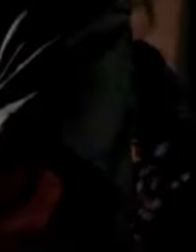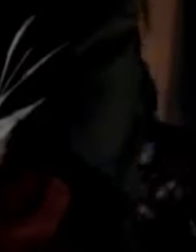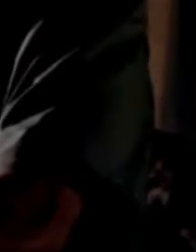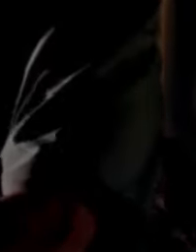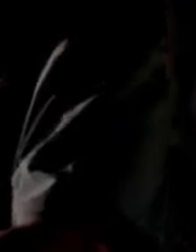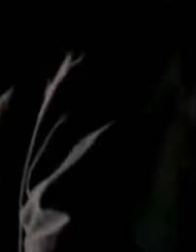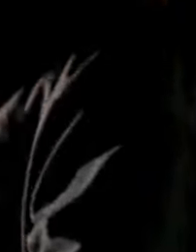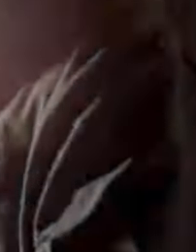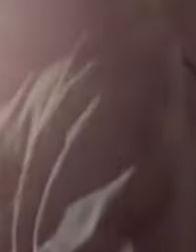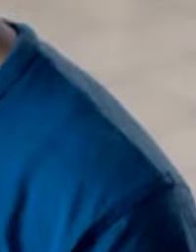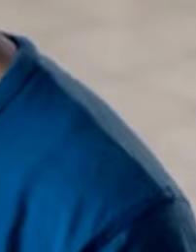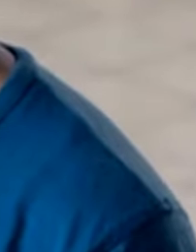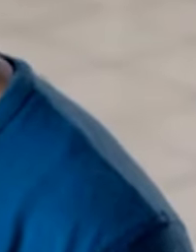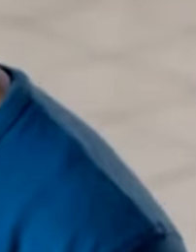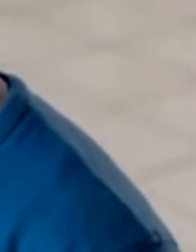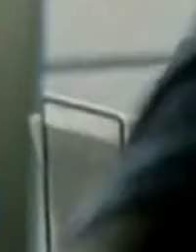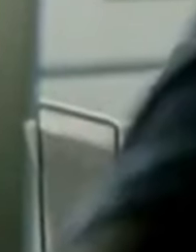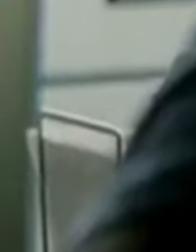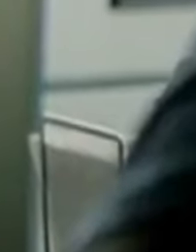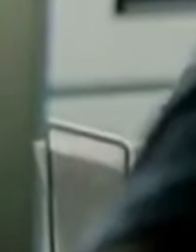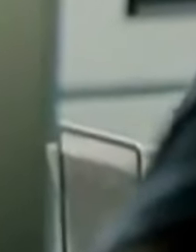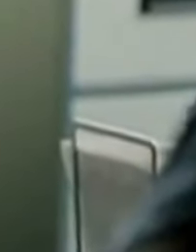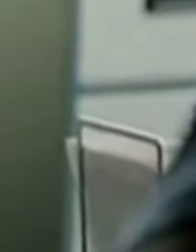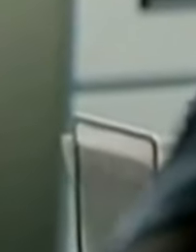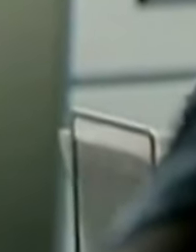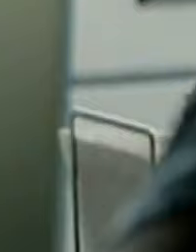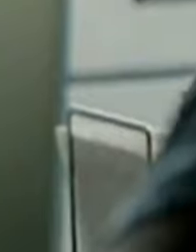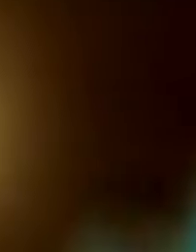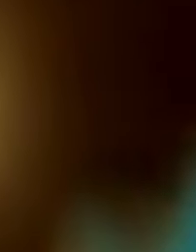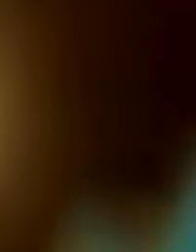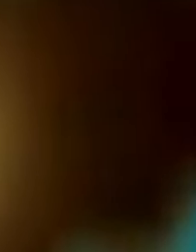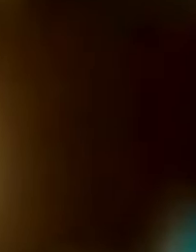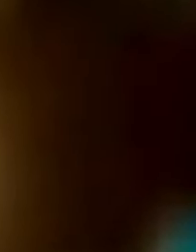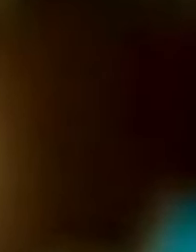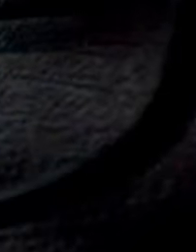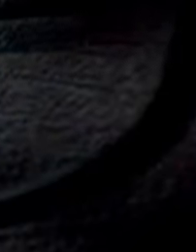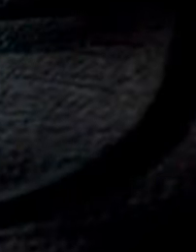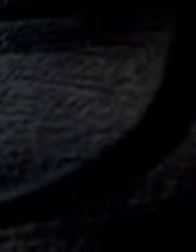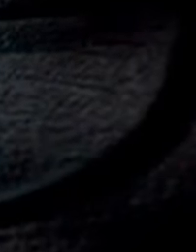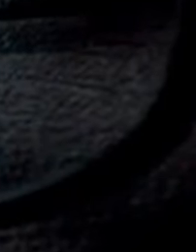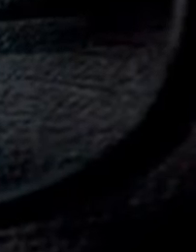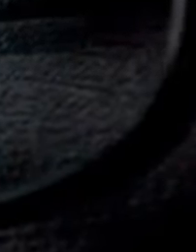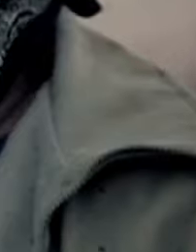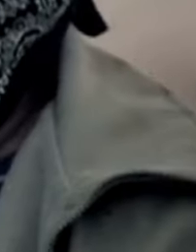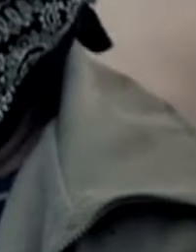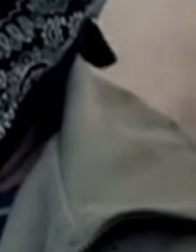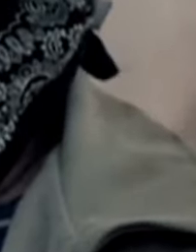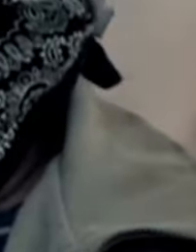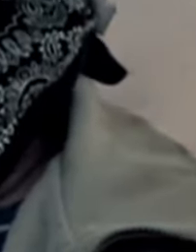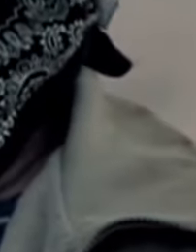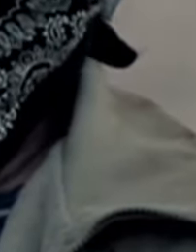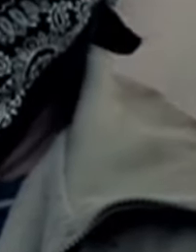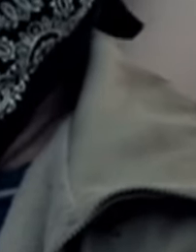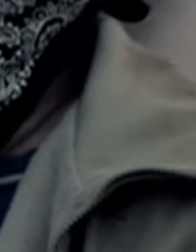We're explorers. We always have been, endlessly curious, always looking for answers, for new